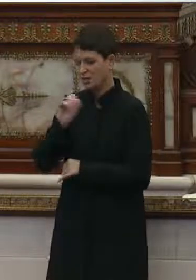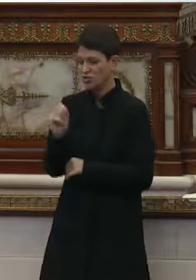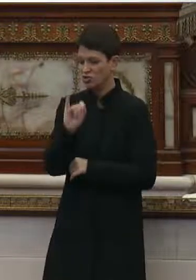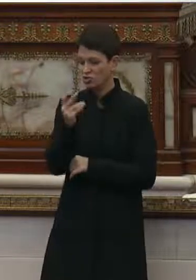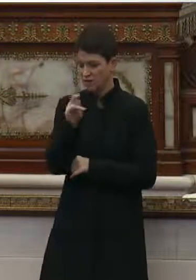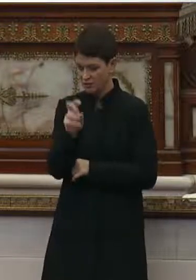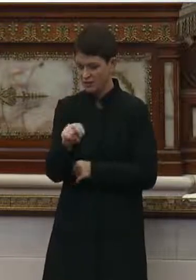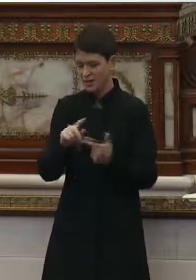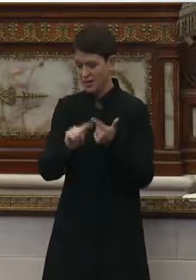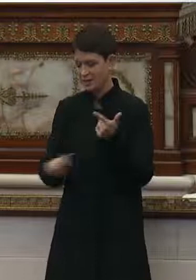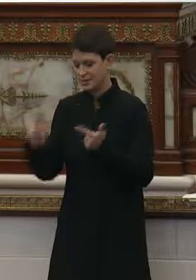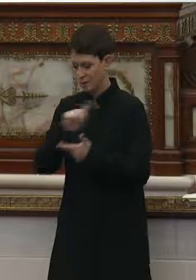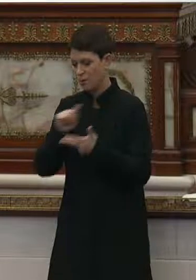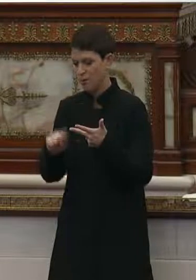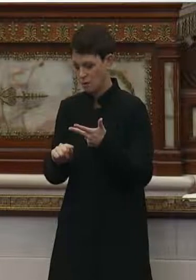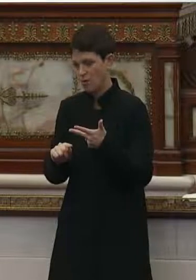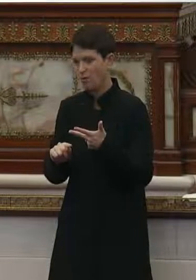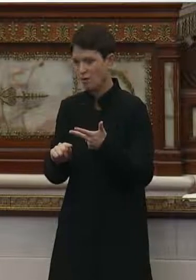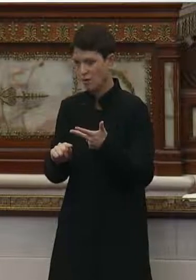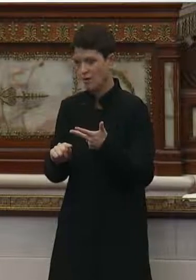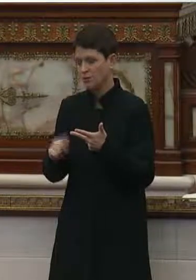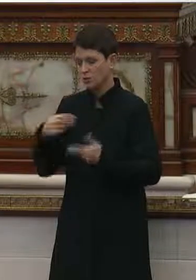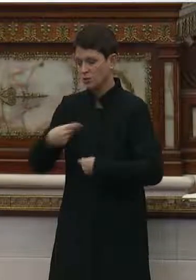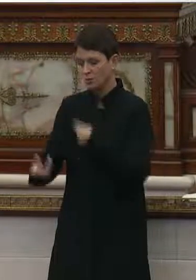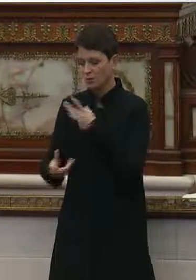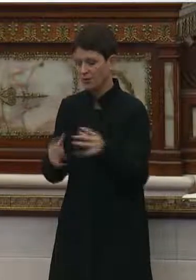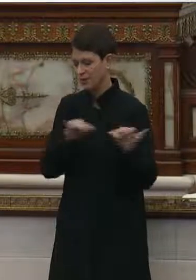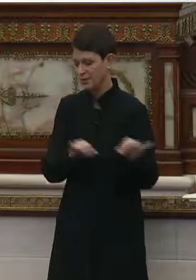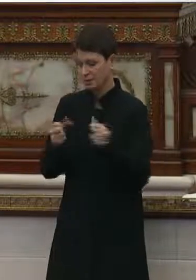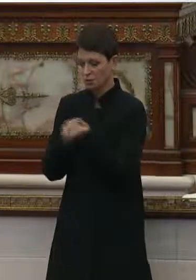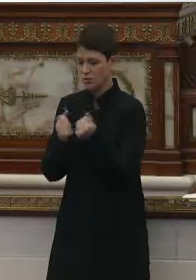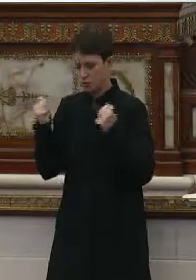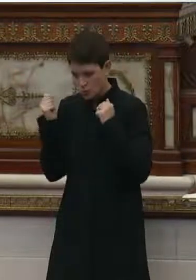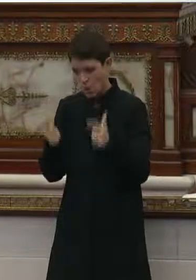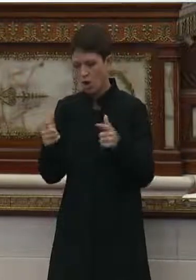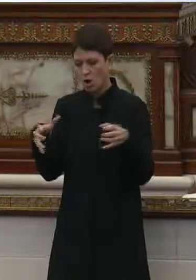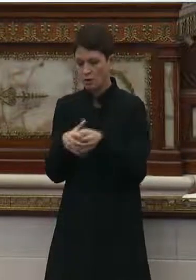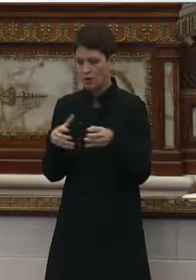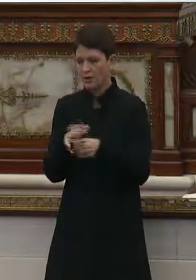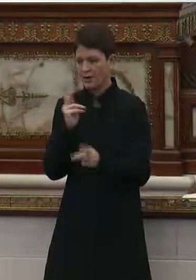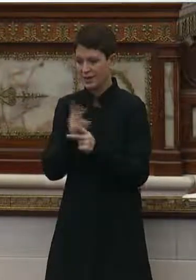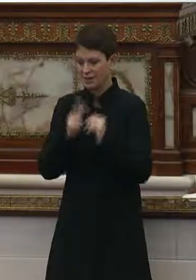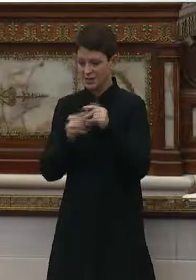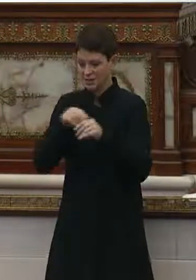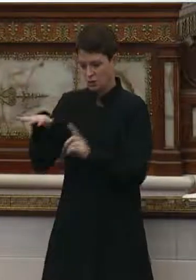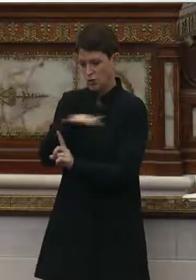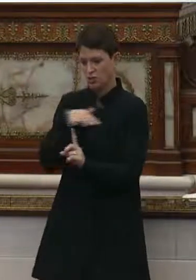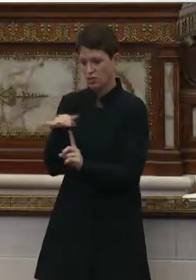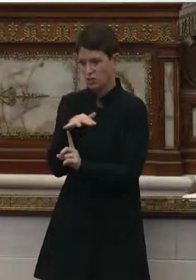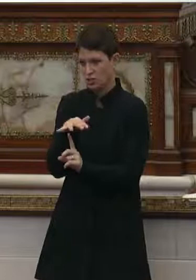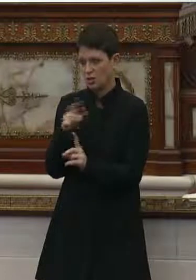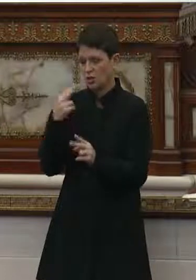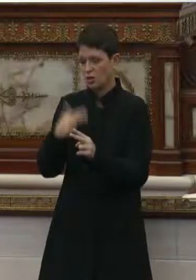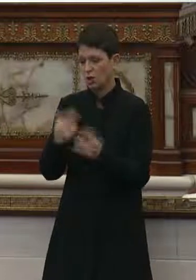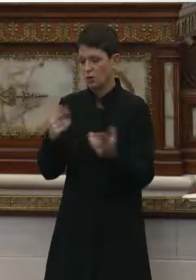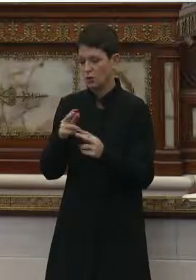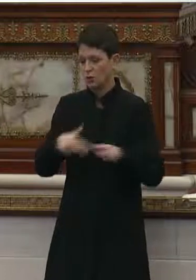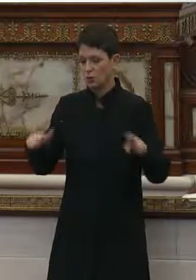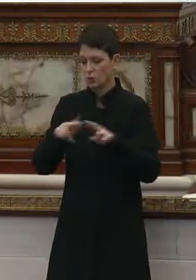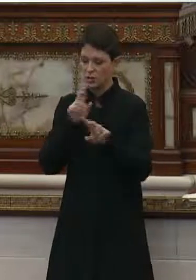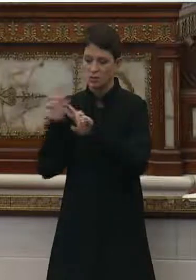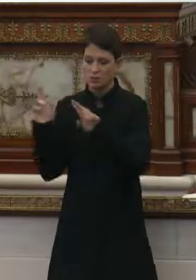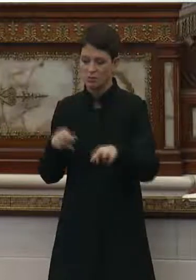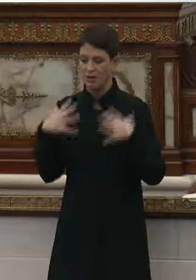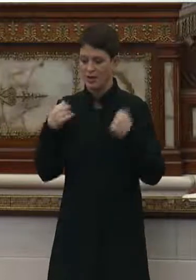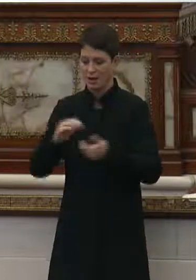Health System, and Temple University Health System to provide similar support to all congregate care facilities in the region through what is called the Regional Response